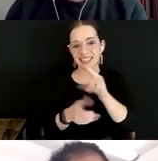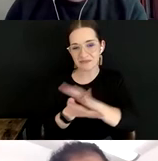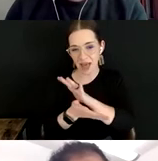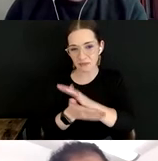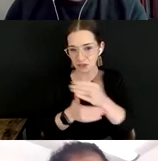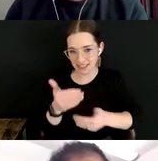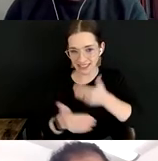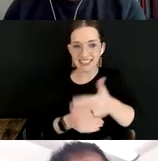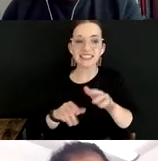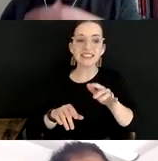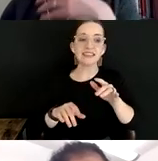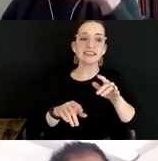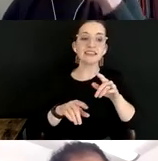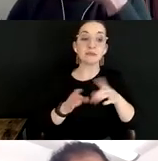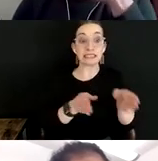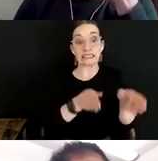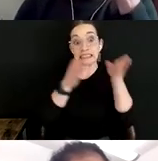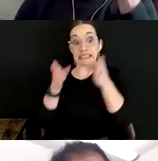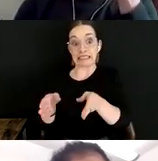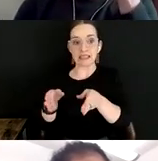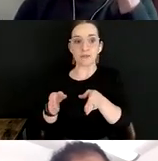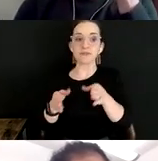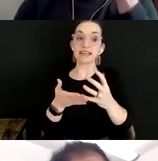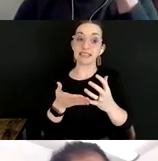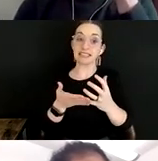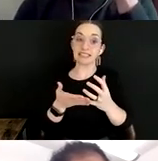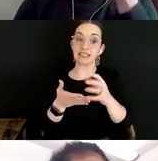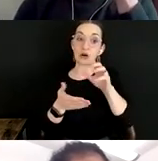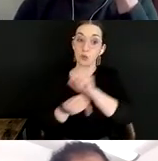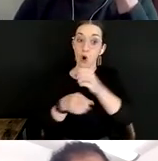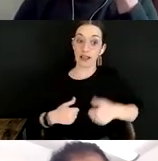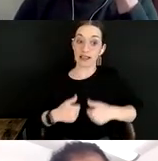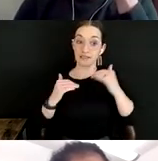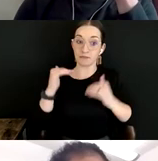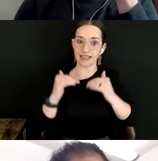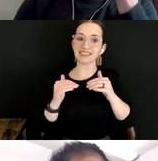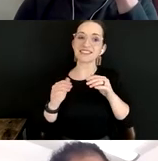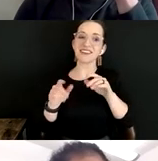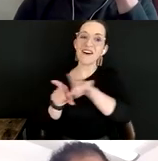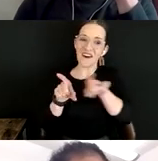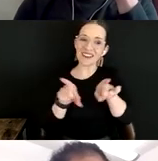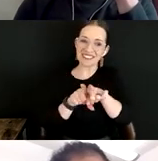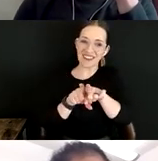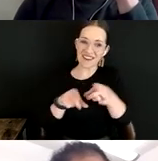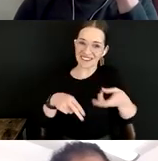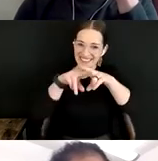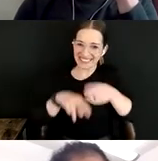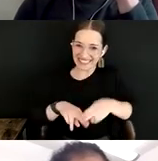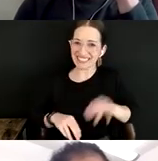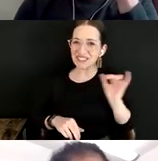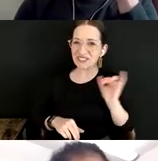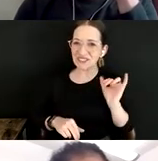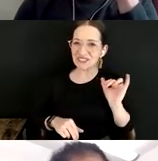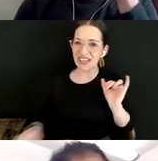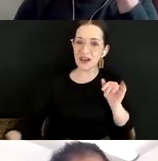we see that the salary shift is also tied to revised values around work-life balance. While